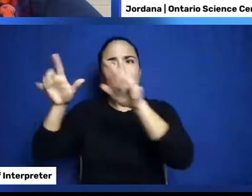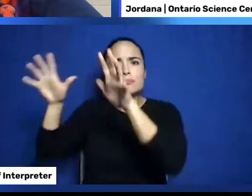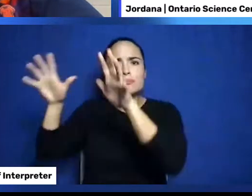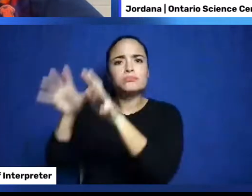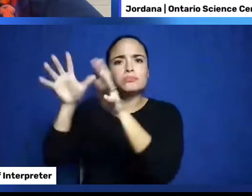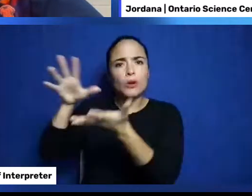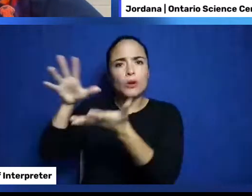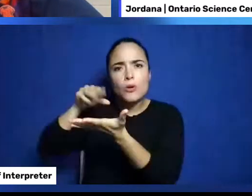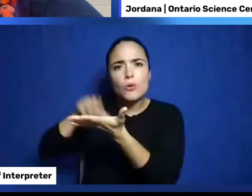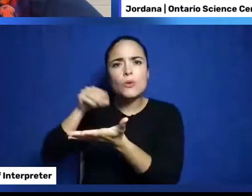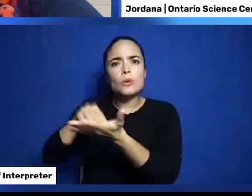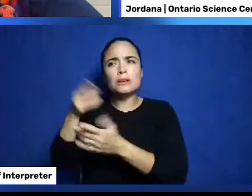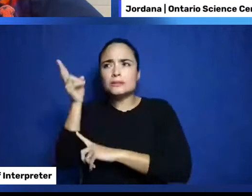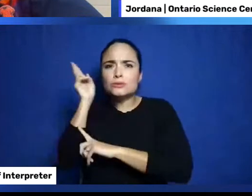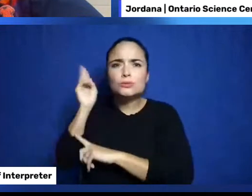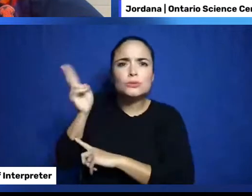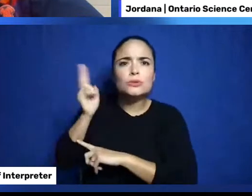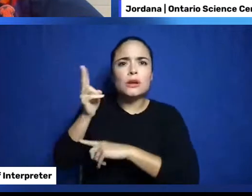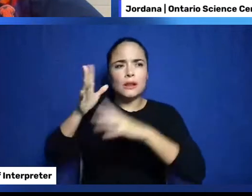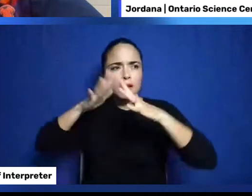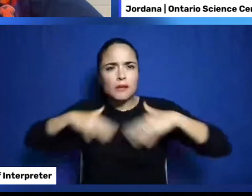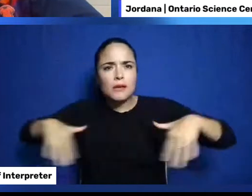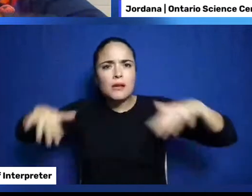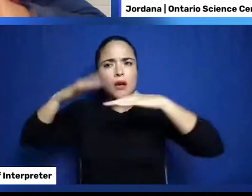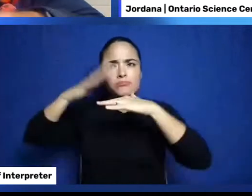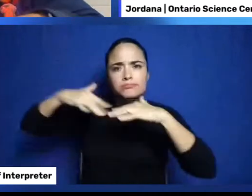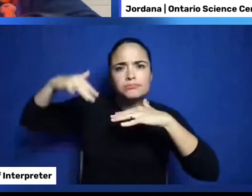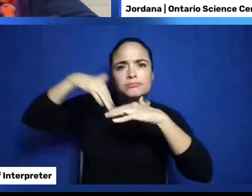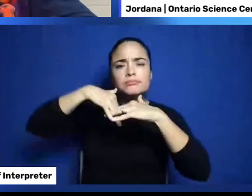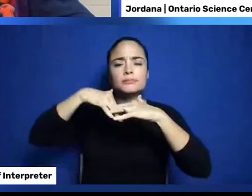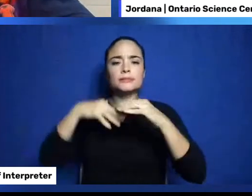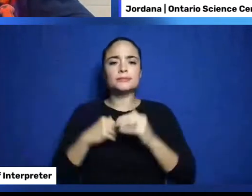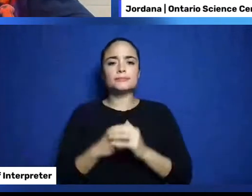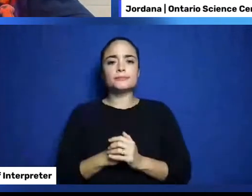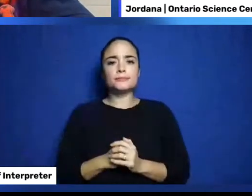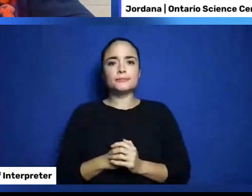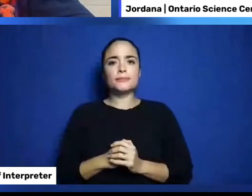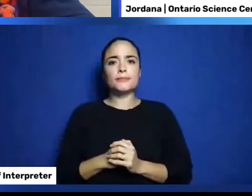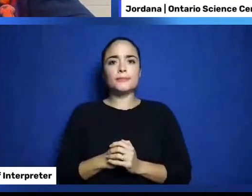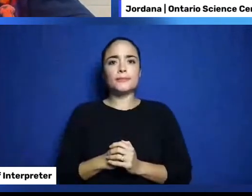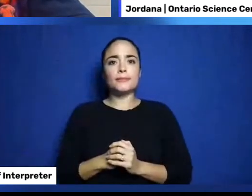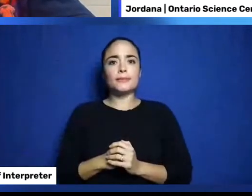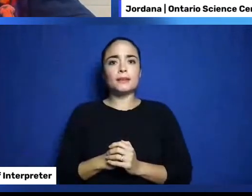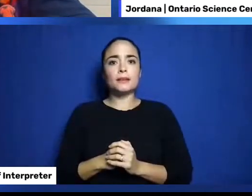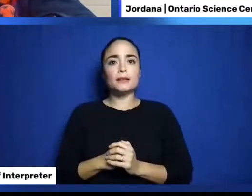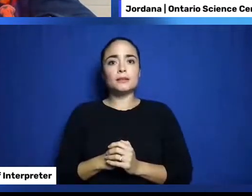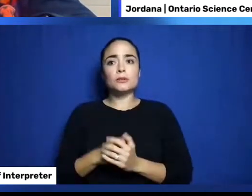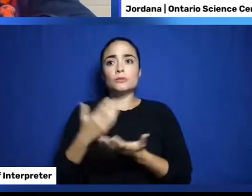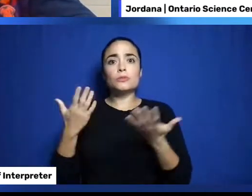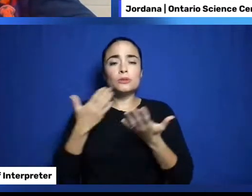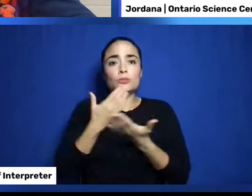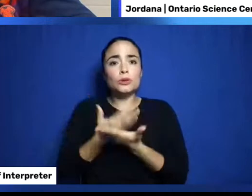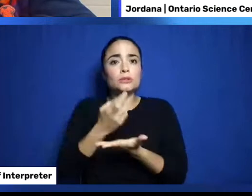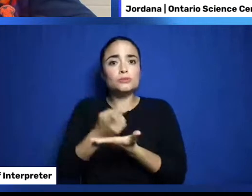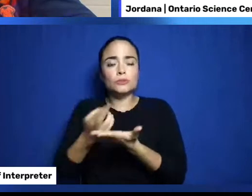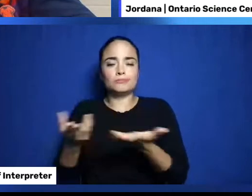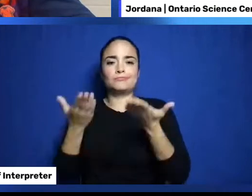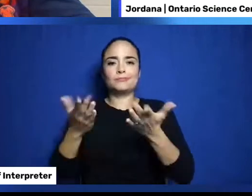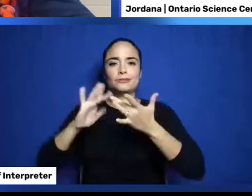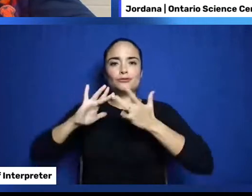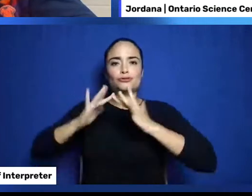and go to school. One resource that can be a helpful starting point here in Canada is the website whose.land.